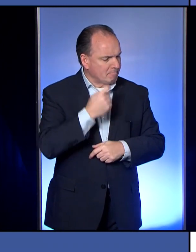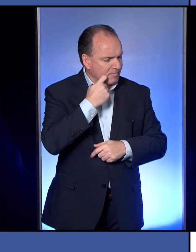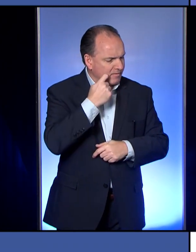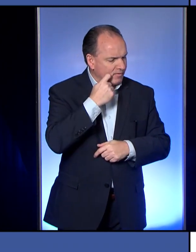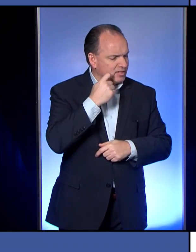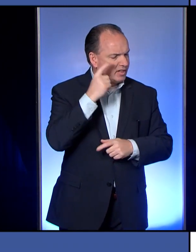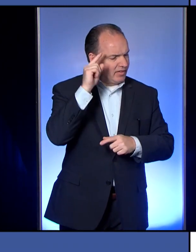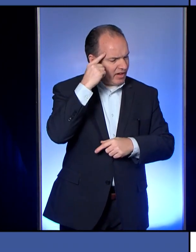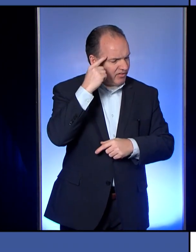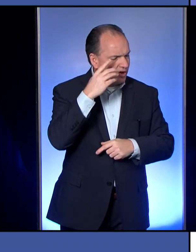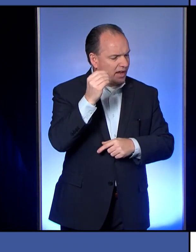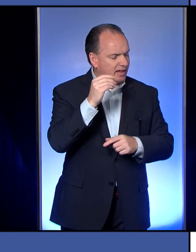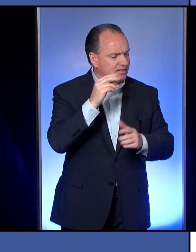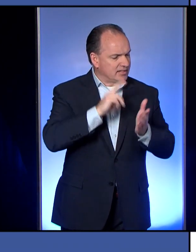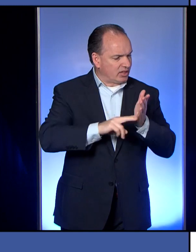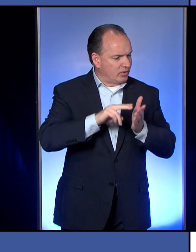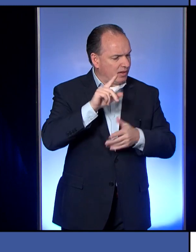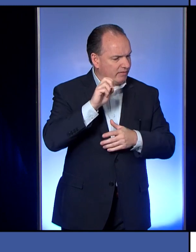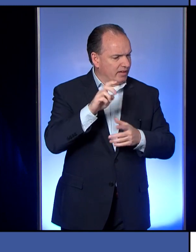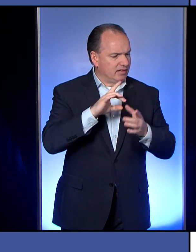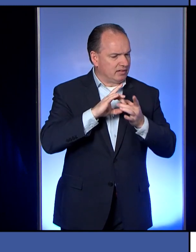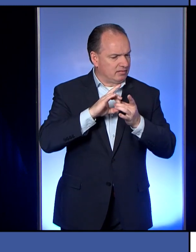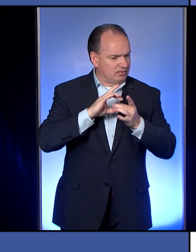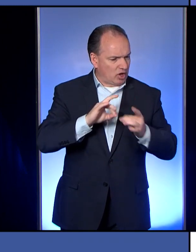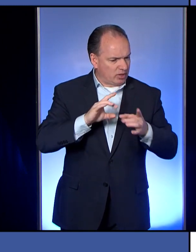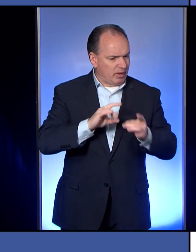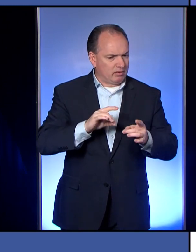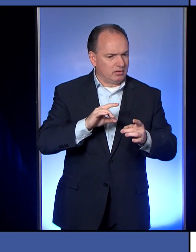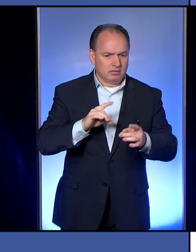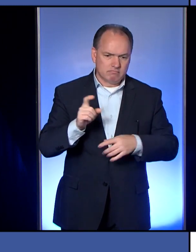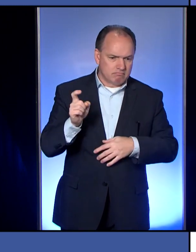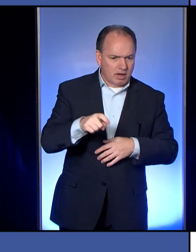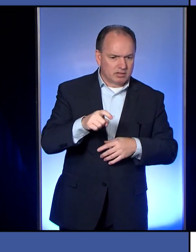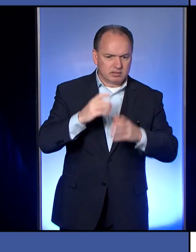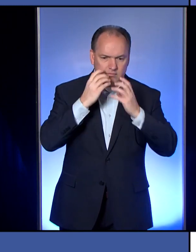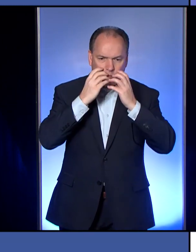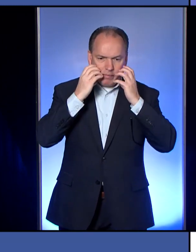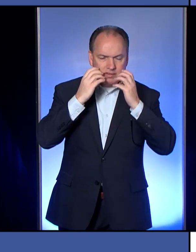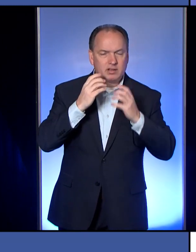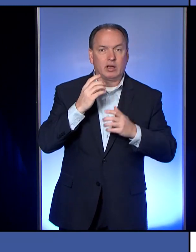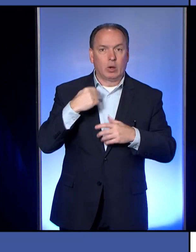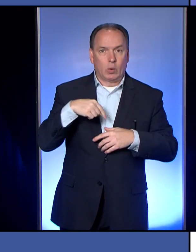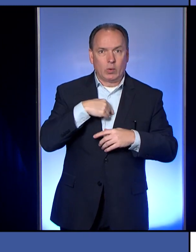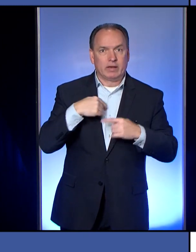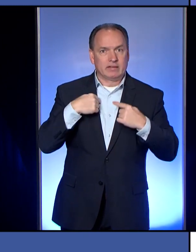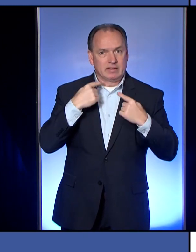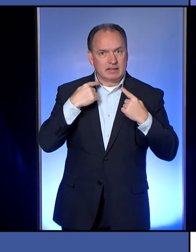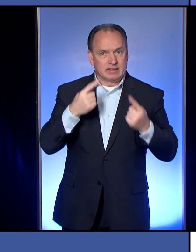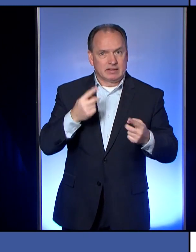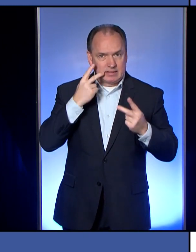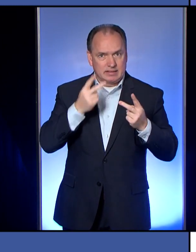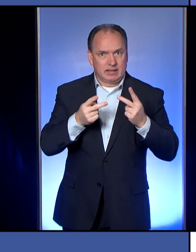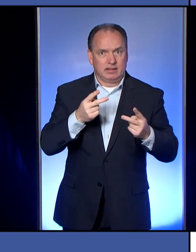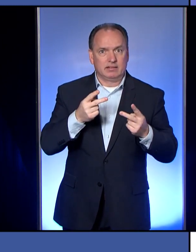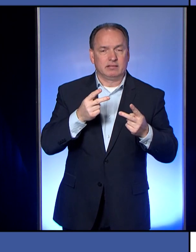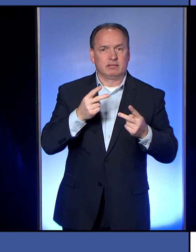earlier this afternoon about wearing masks. I mean, this is what we've seen over the last 24 hours has been quite a reversal, um, of, of